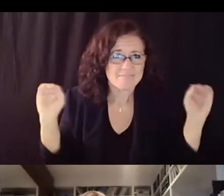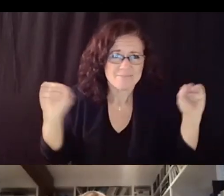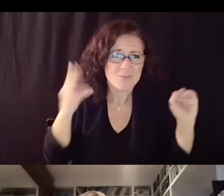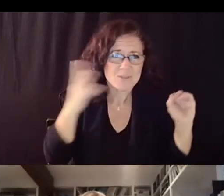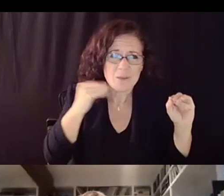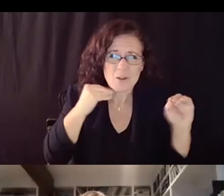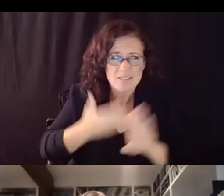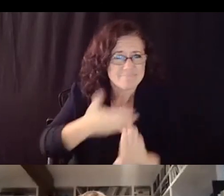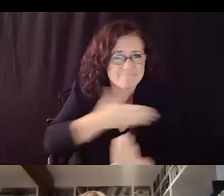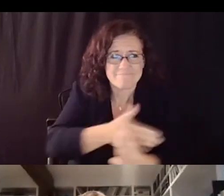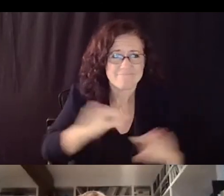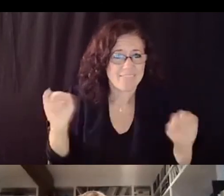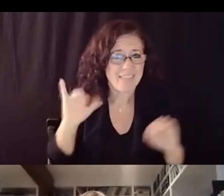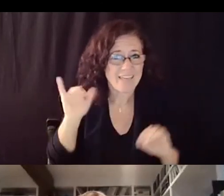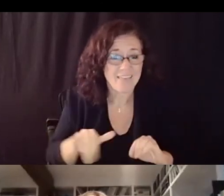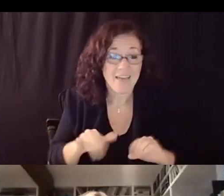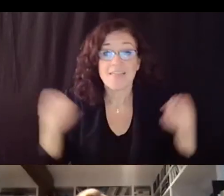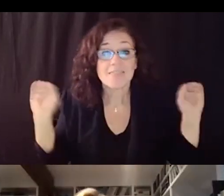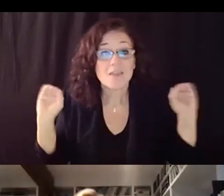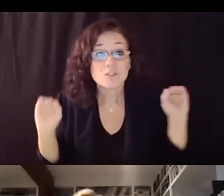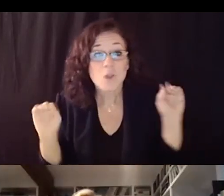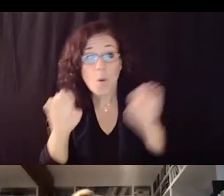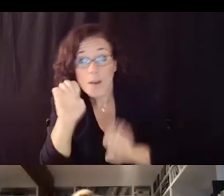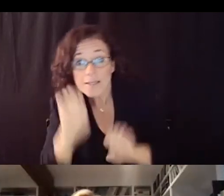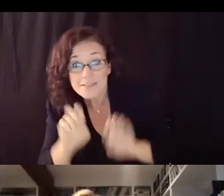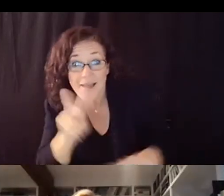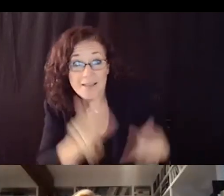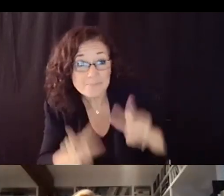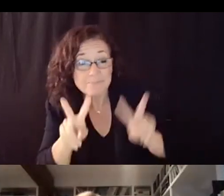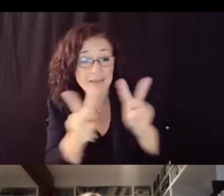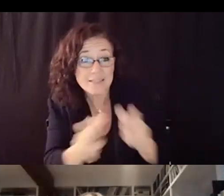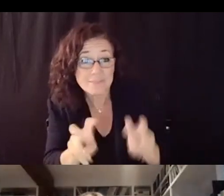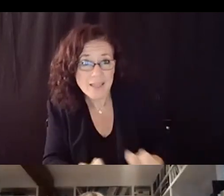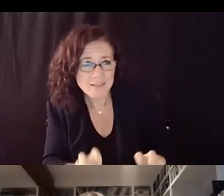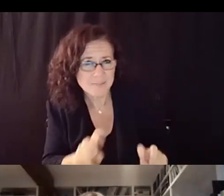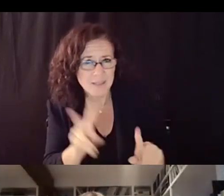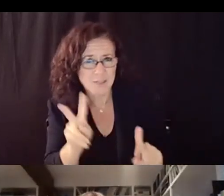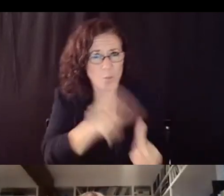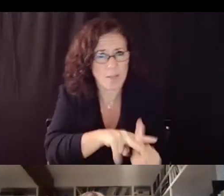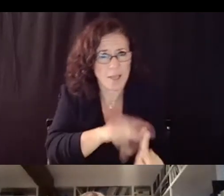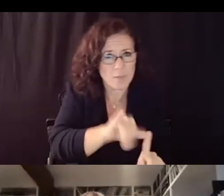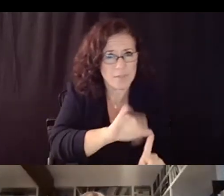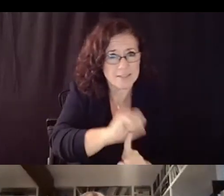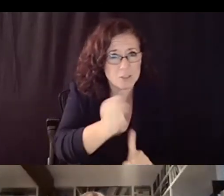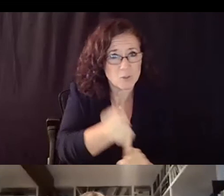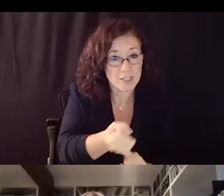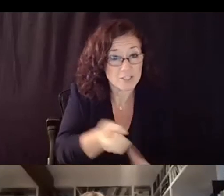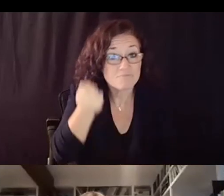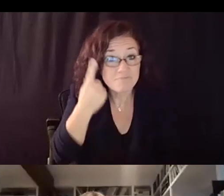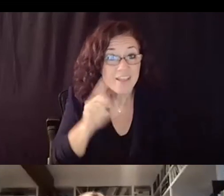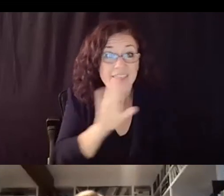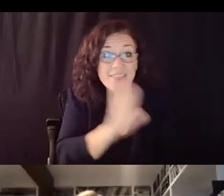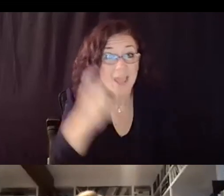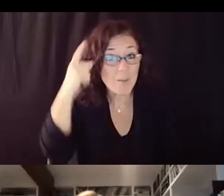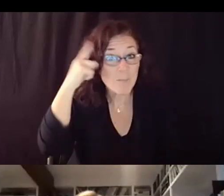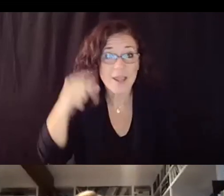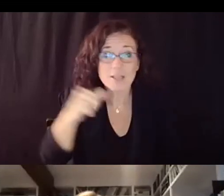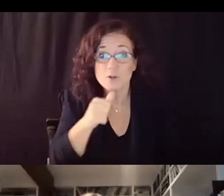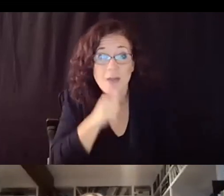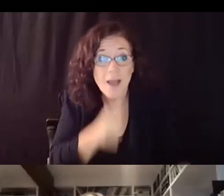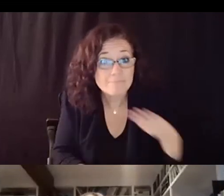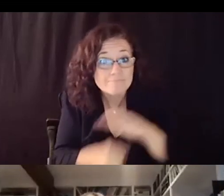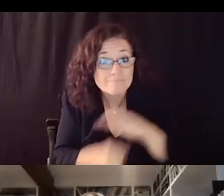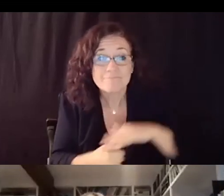is no assessment that applies to who they are or what they have learned remember their brains did not go into hibernation during this year